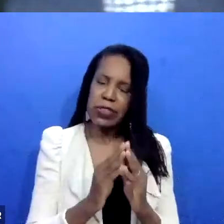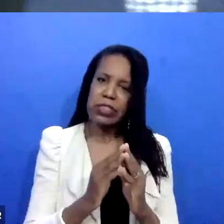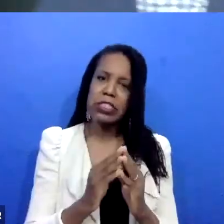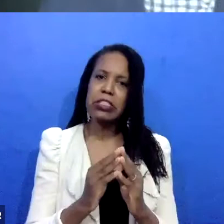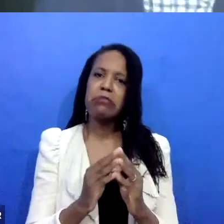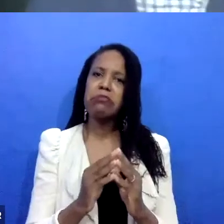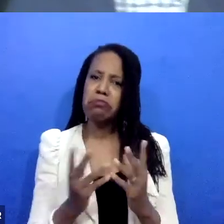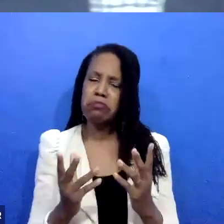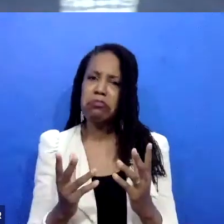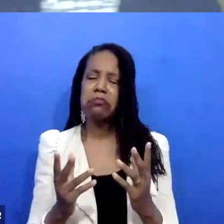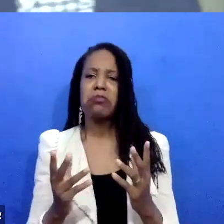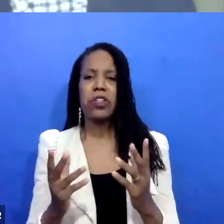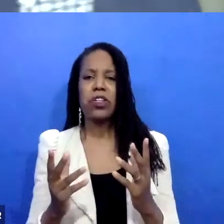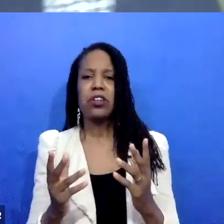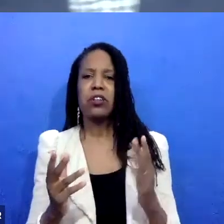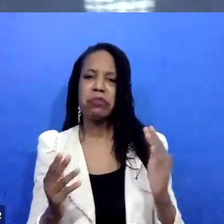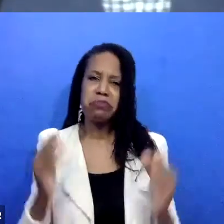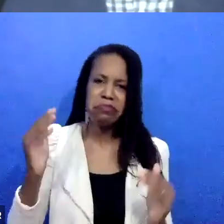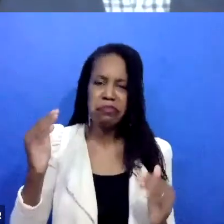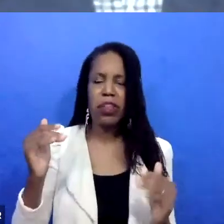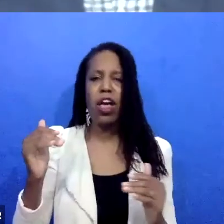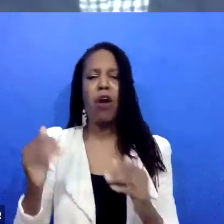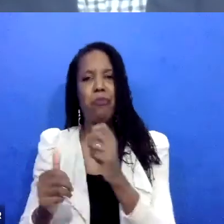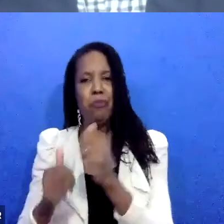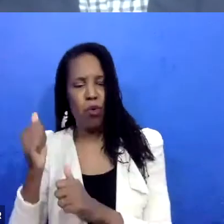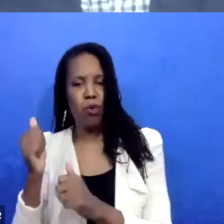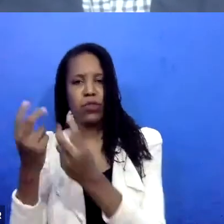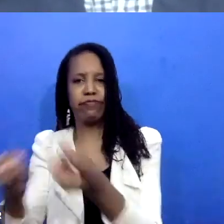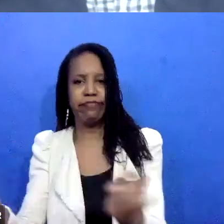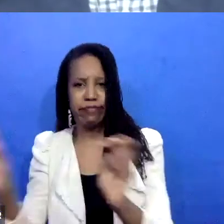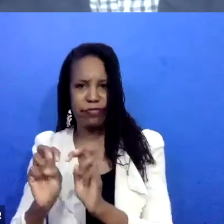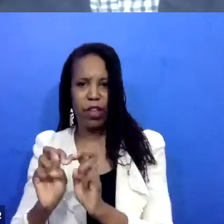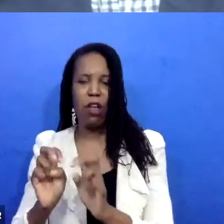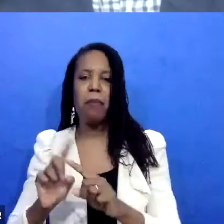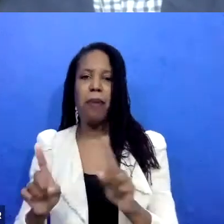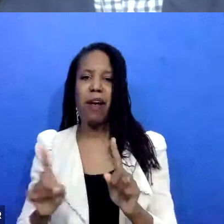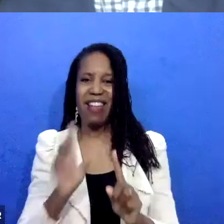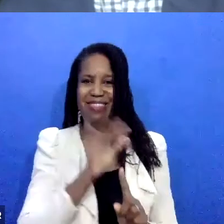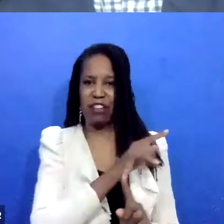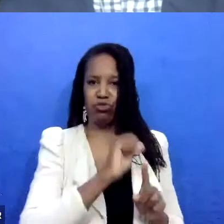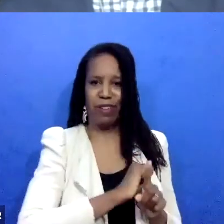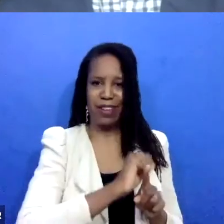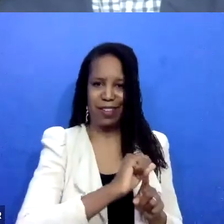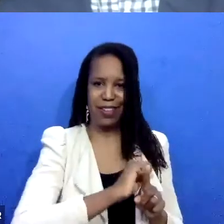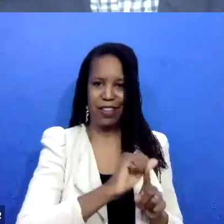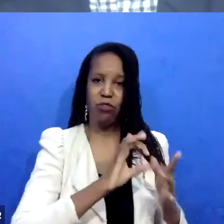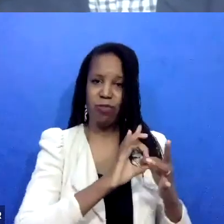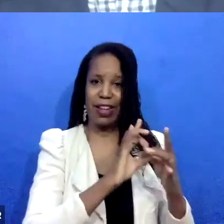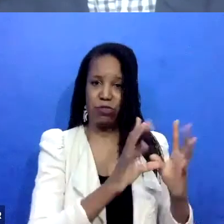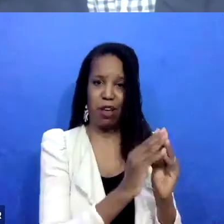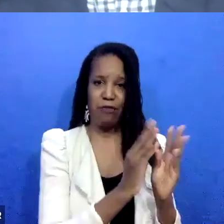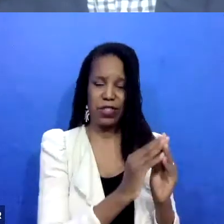work that I've learned through conferencing, I've pulled into the trainings. And then, so this